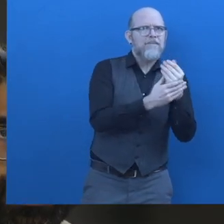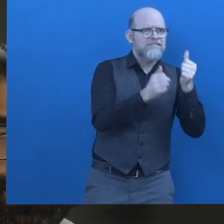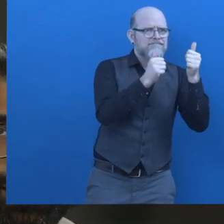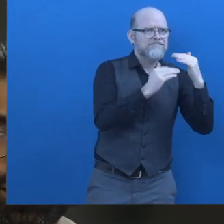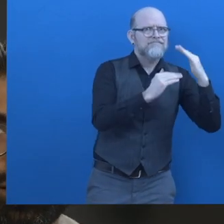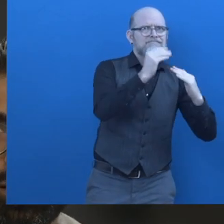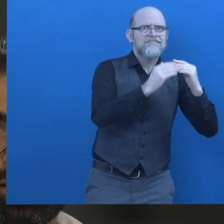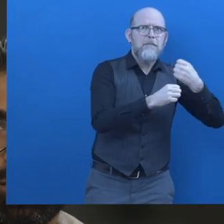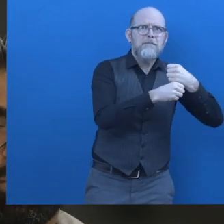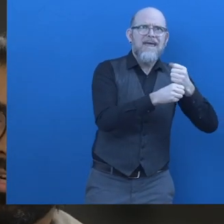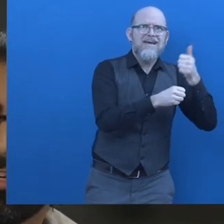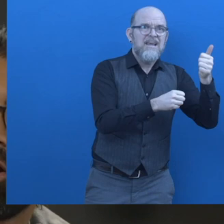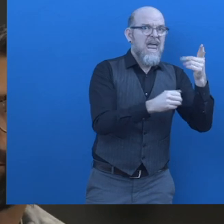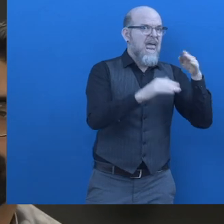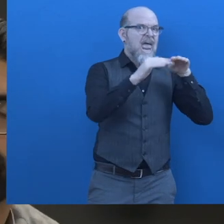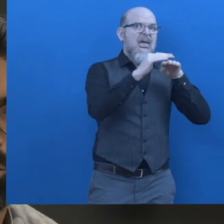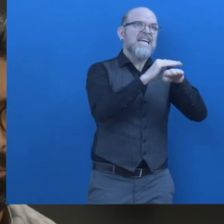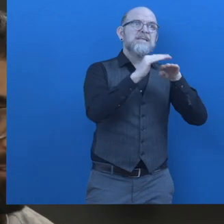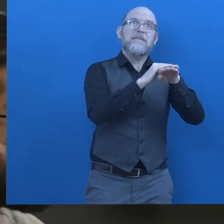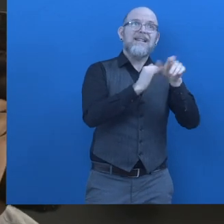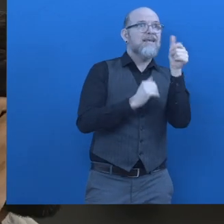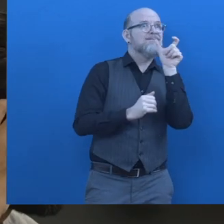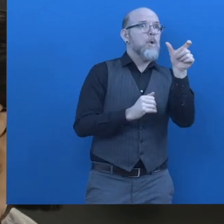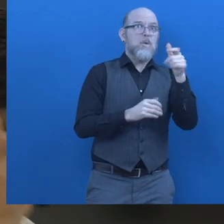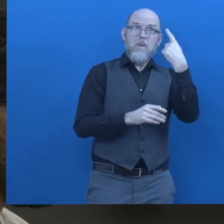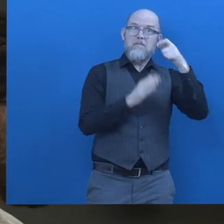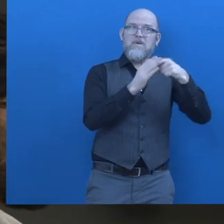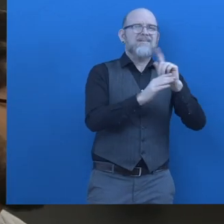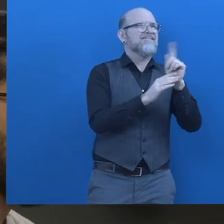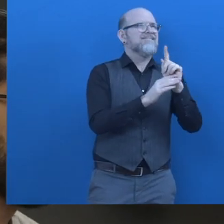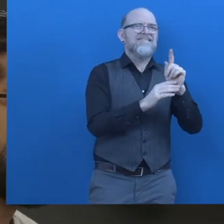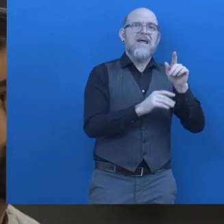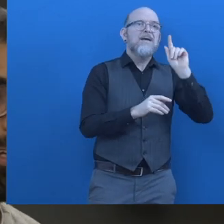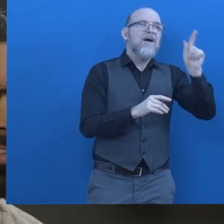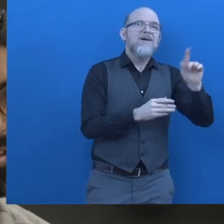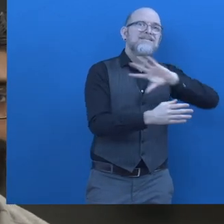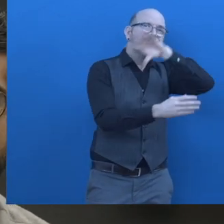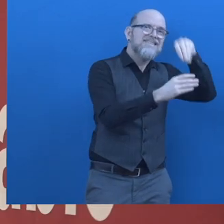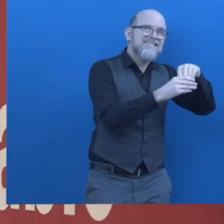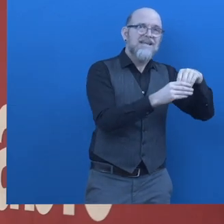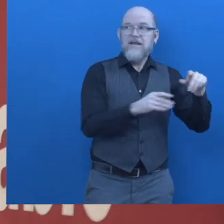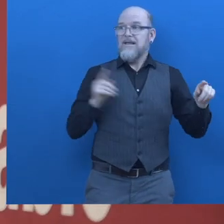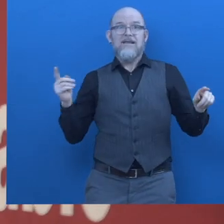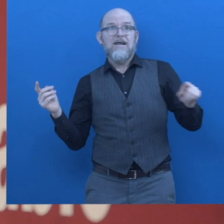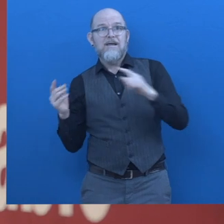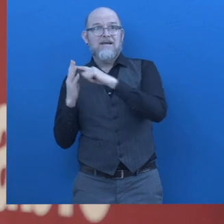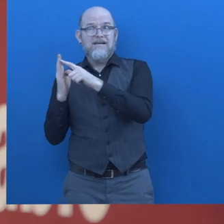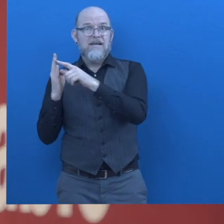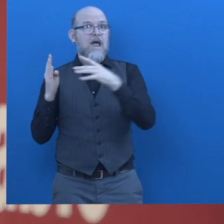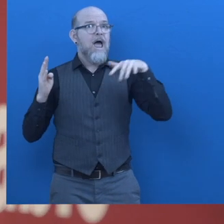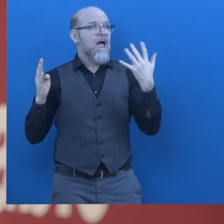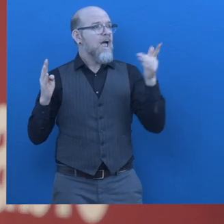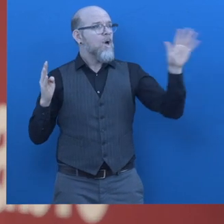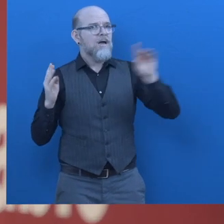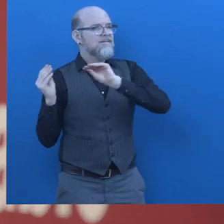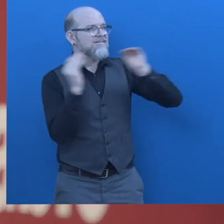we help companies build an inclusive habit through a subscription companies can embed the voices